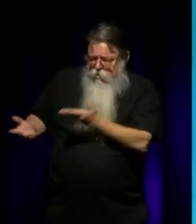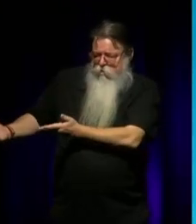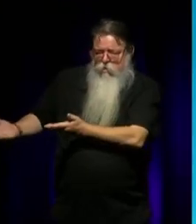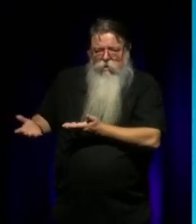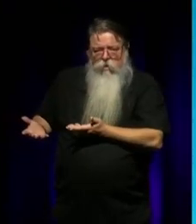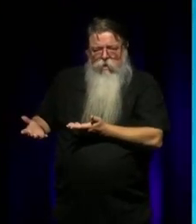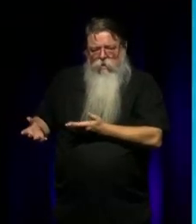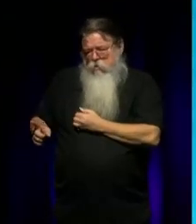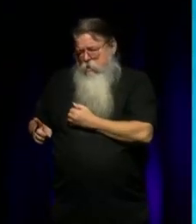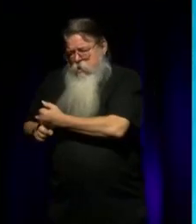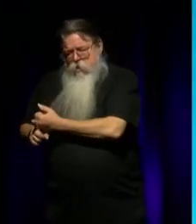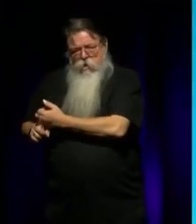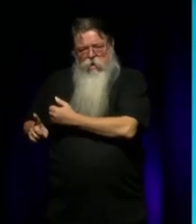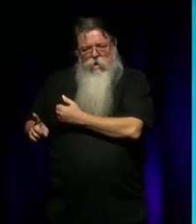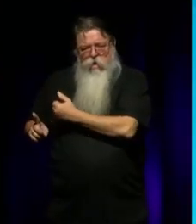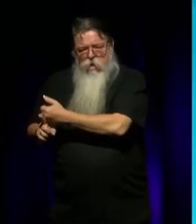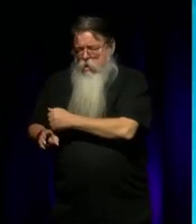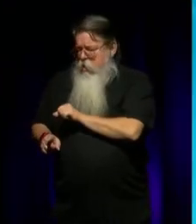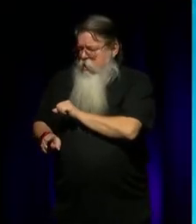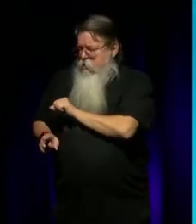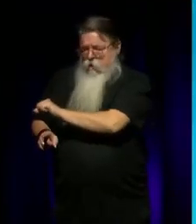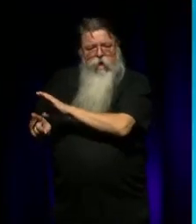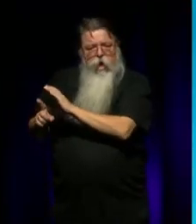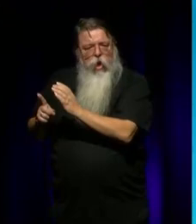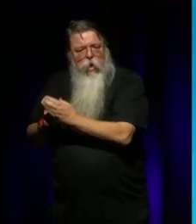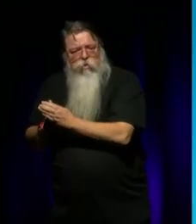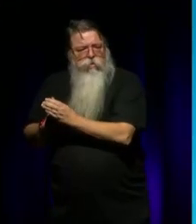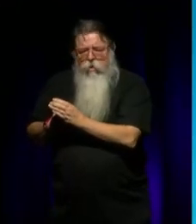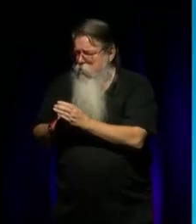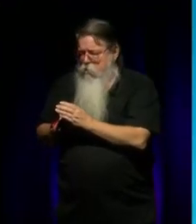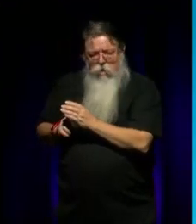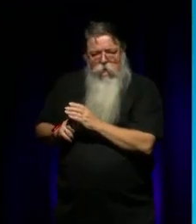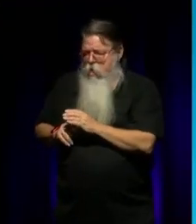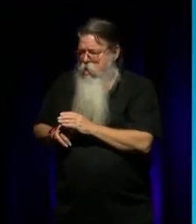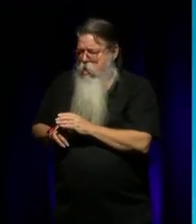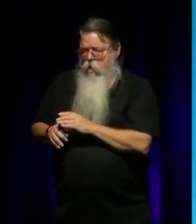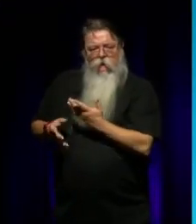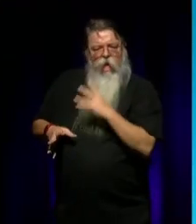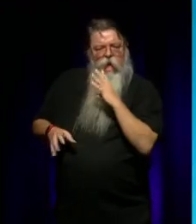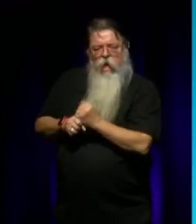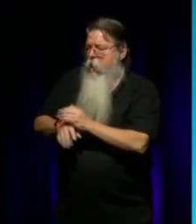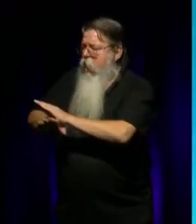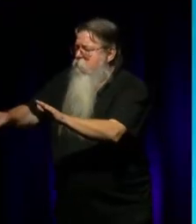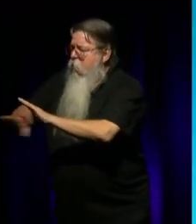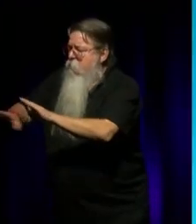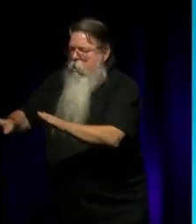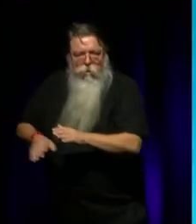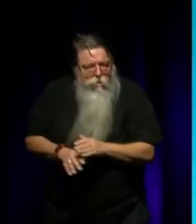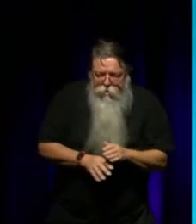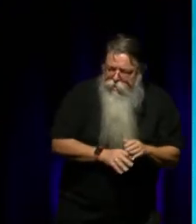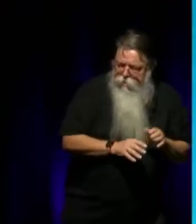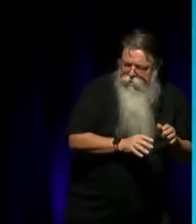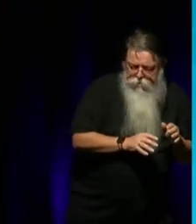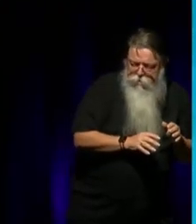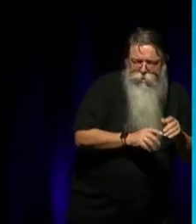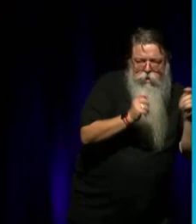politically, celebrating their culture, forbidden from language and displaced. All those common social shifts is from